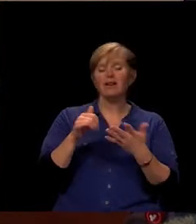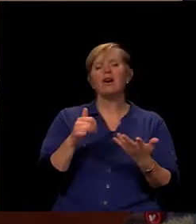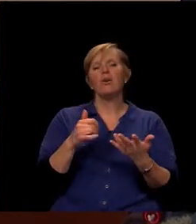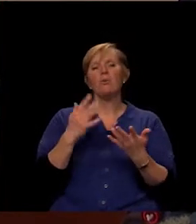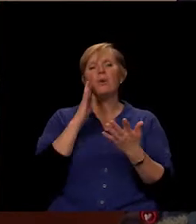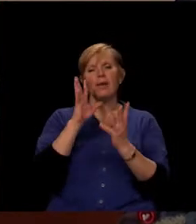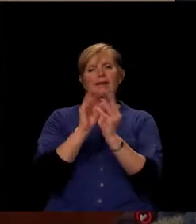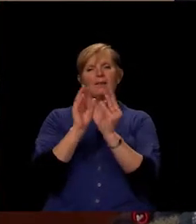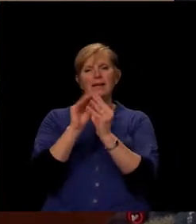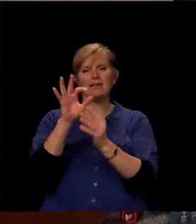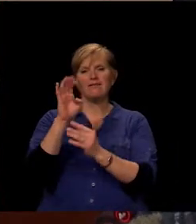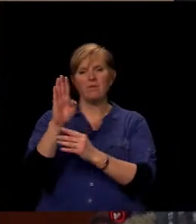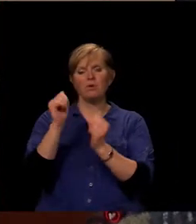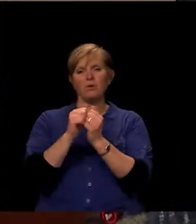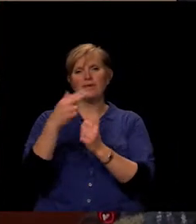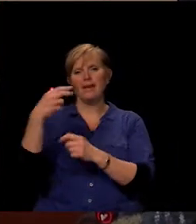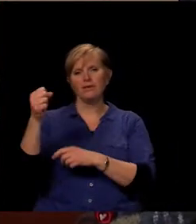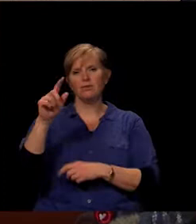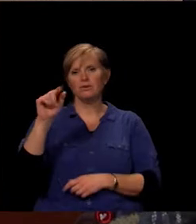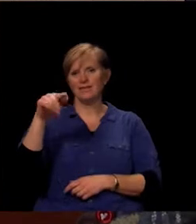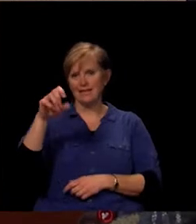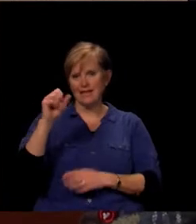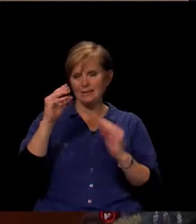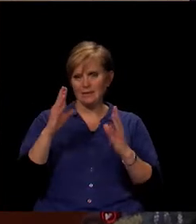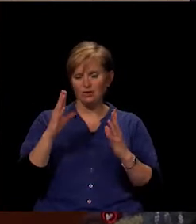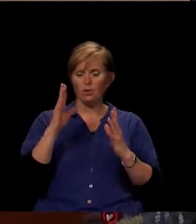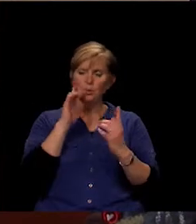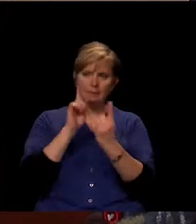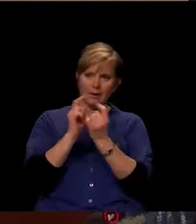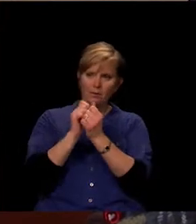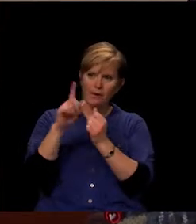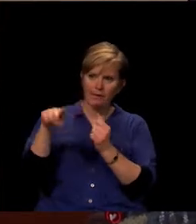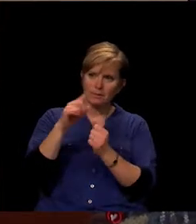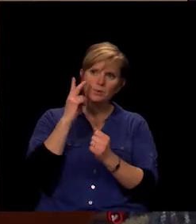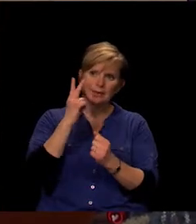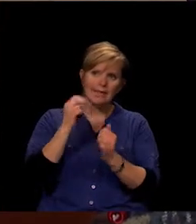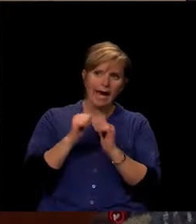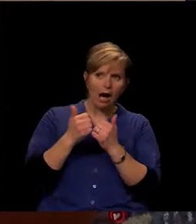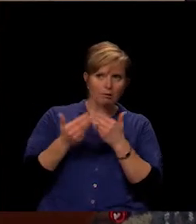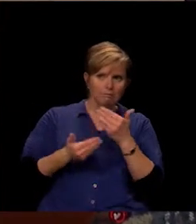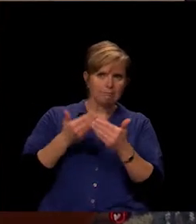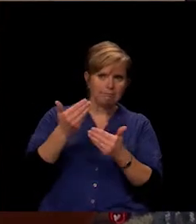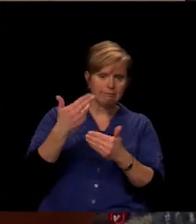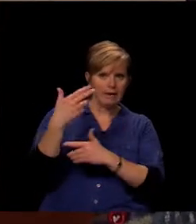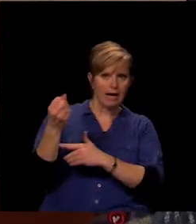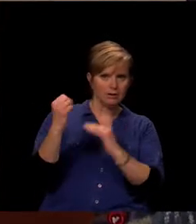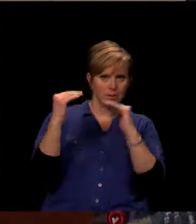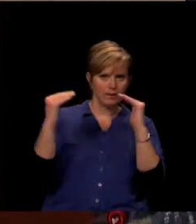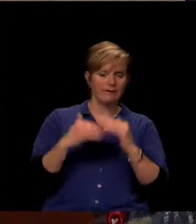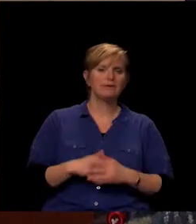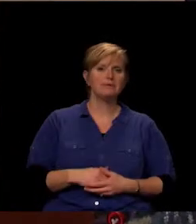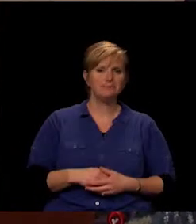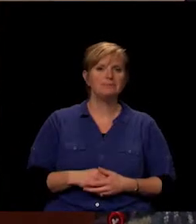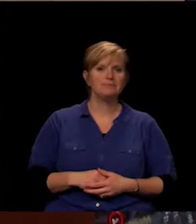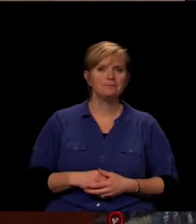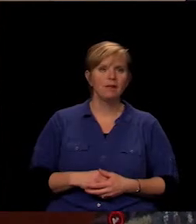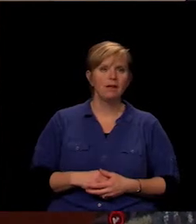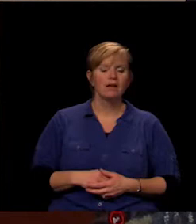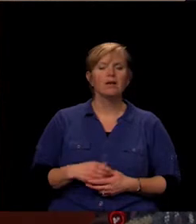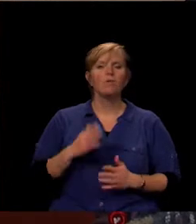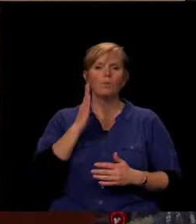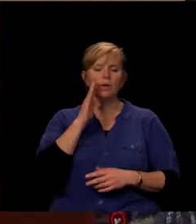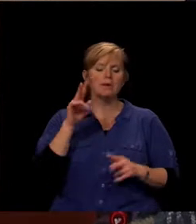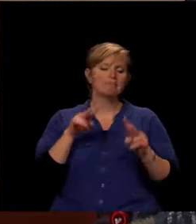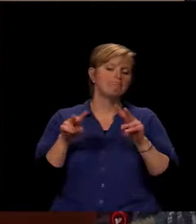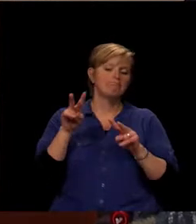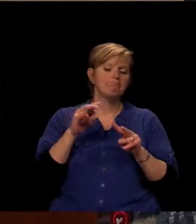And so we will be meeting with them to garner how that is going at the high school level and take a look at